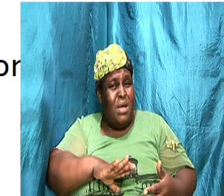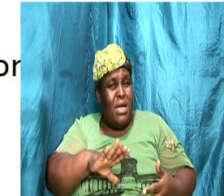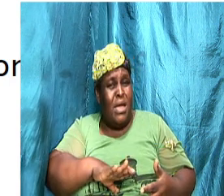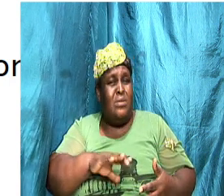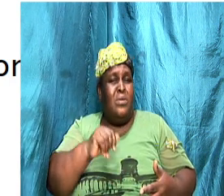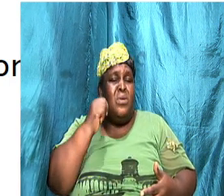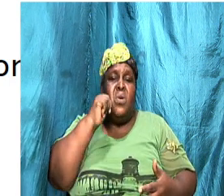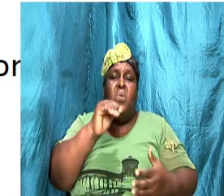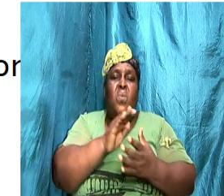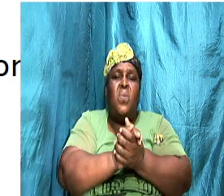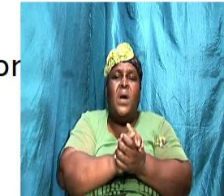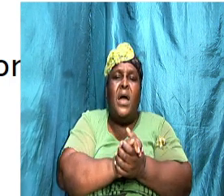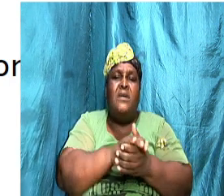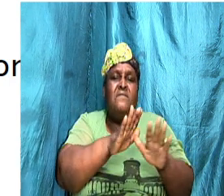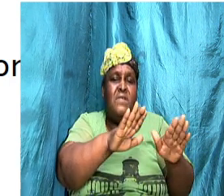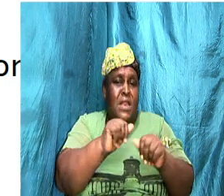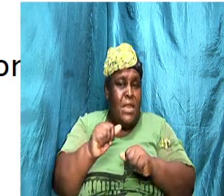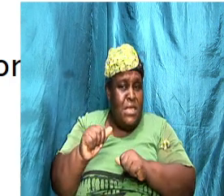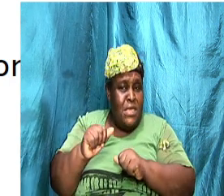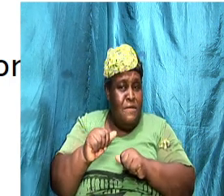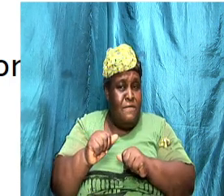all the money in the world